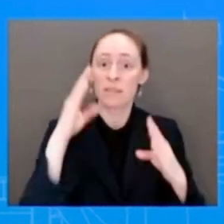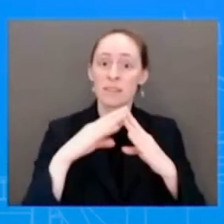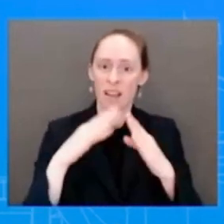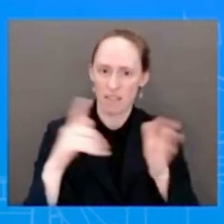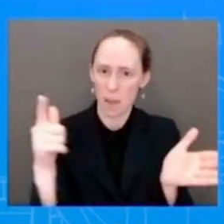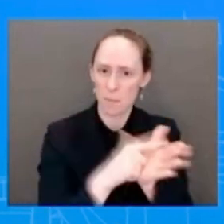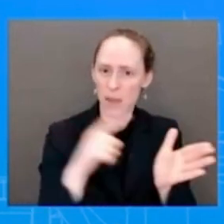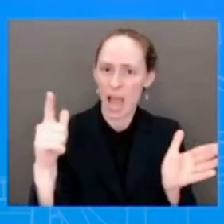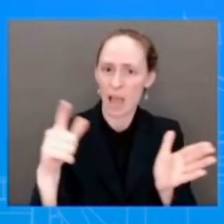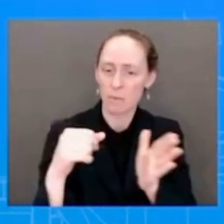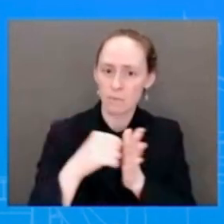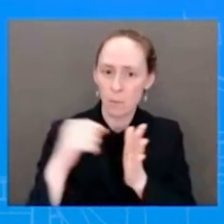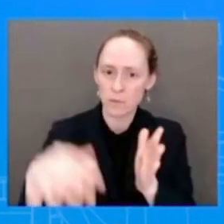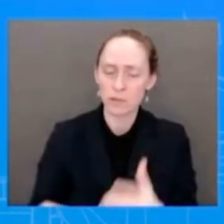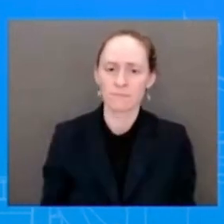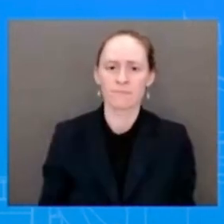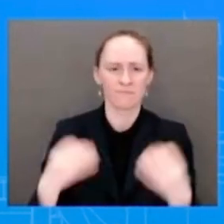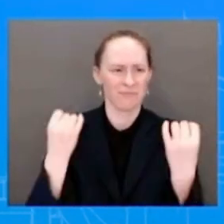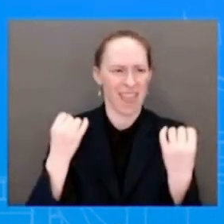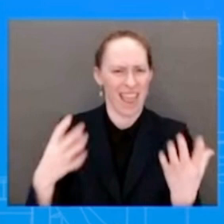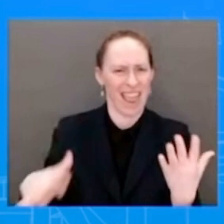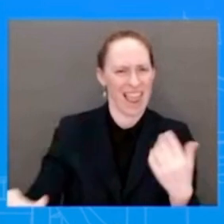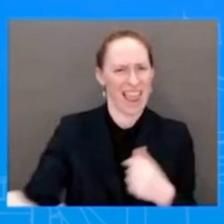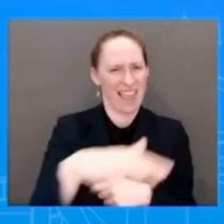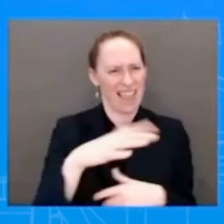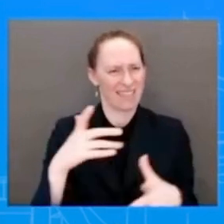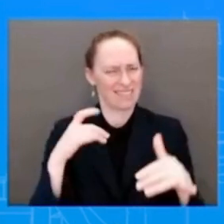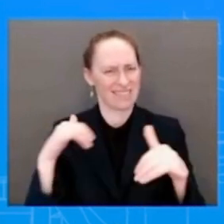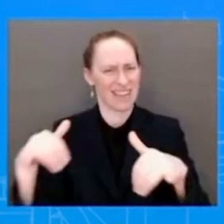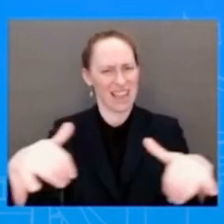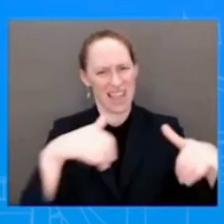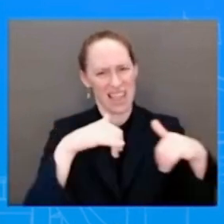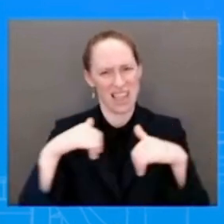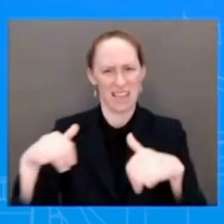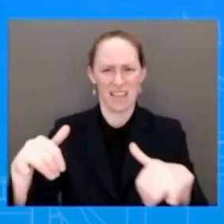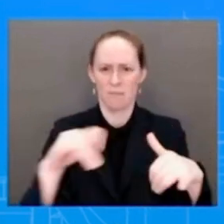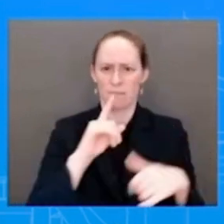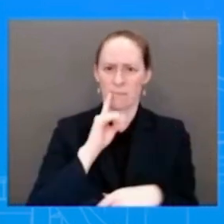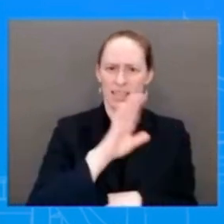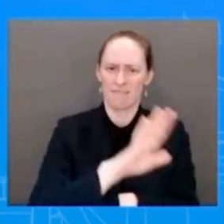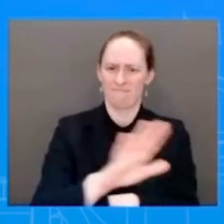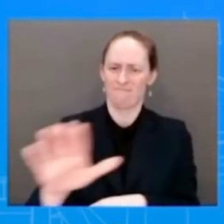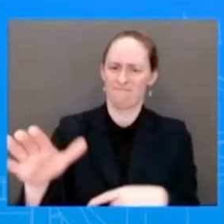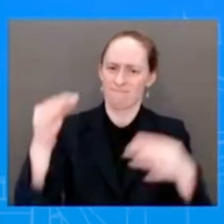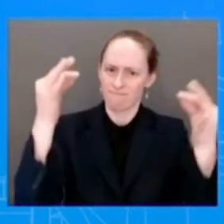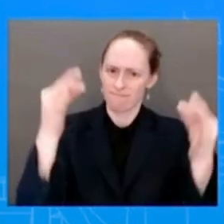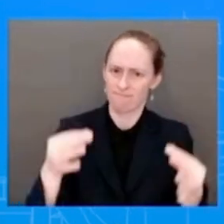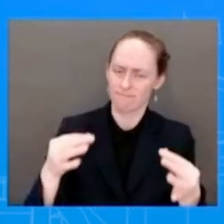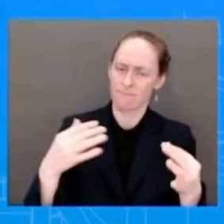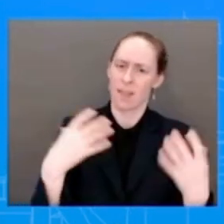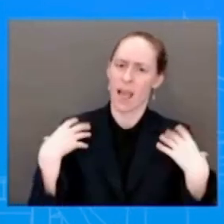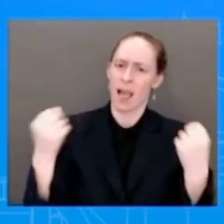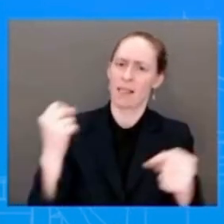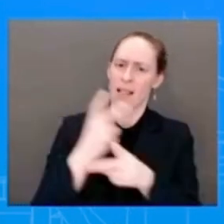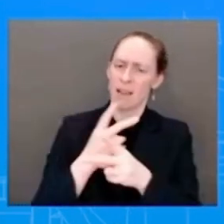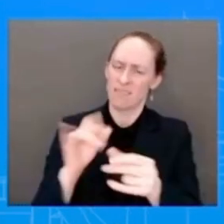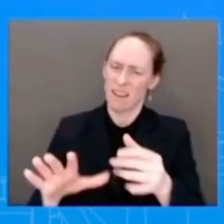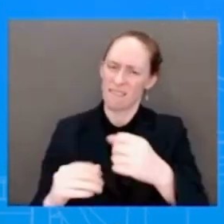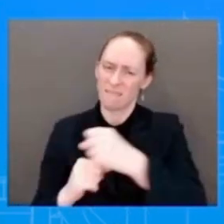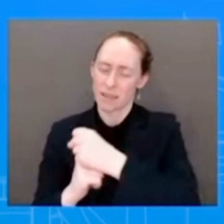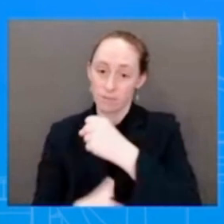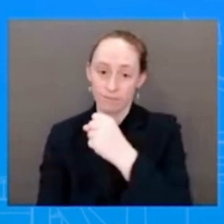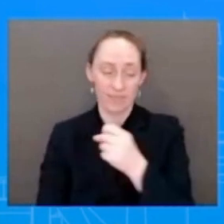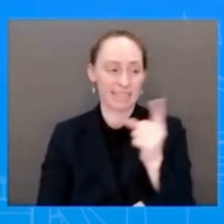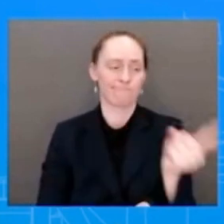fundamental, we continue to face an all-out assault by Republican officials on women's access to reproductive care. I'll just outline